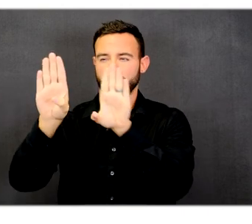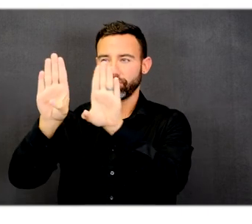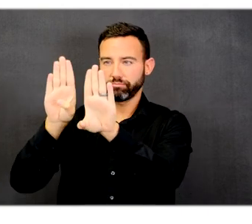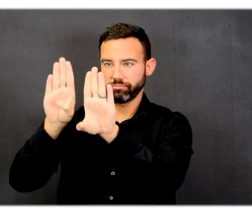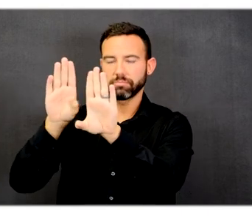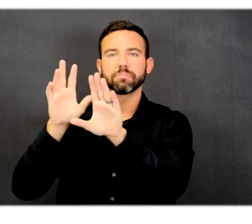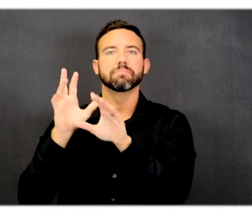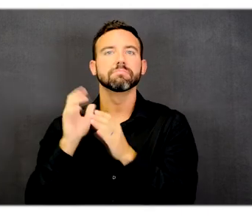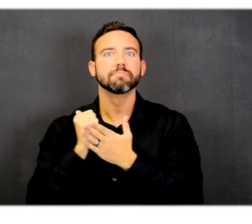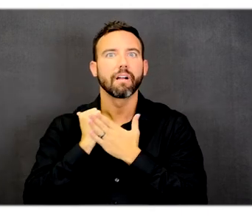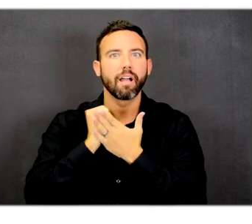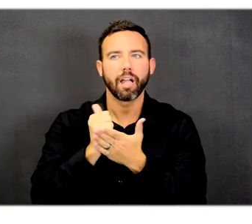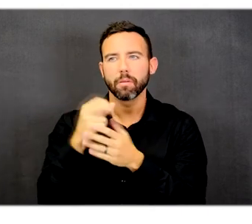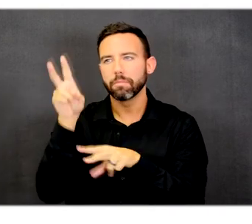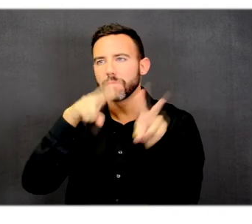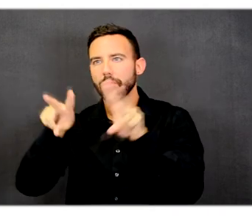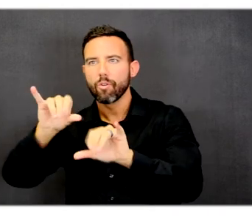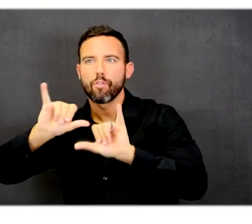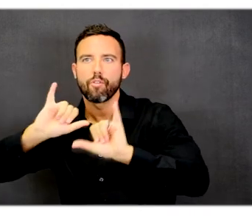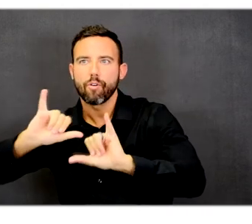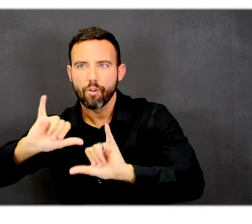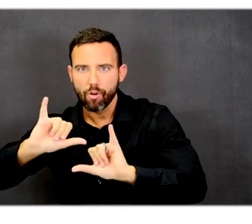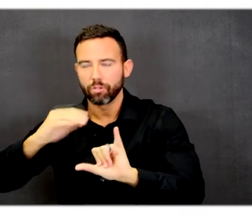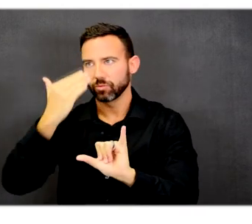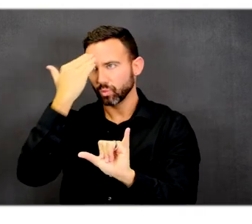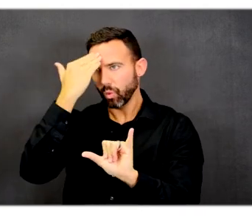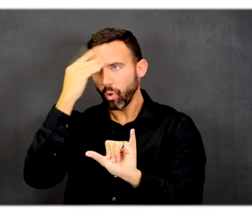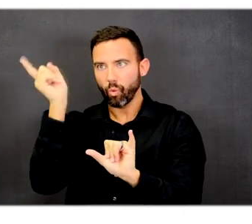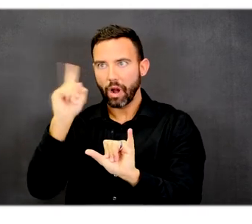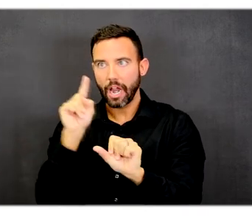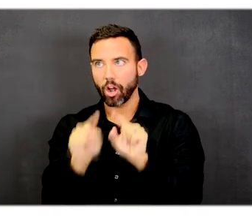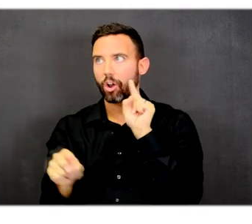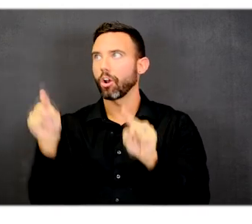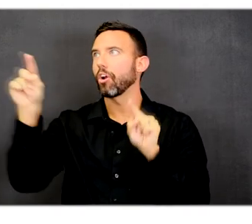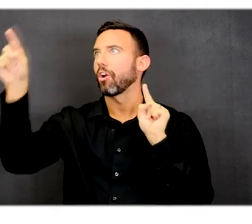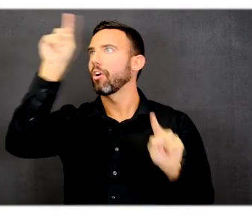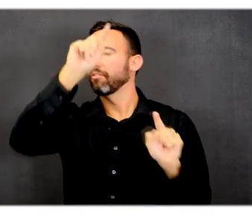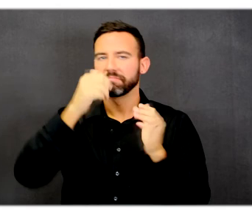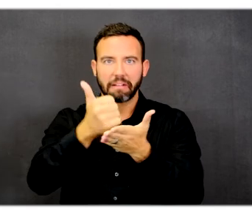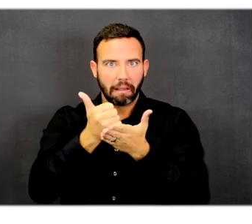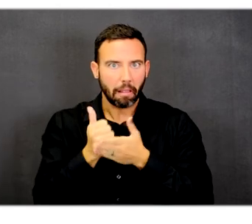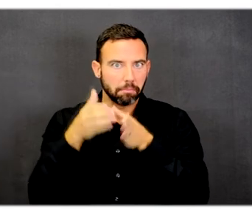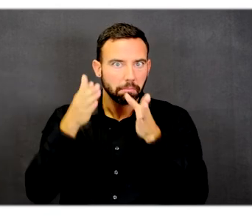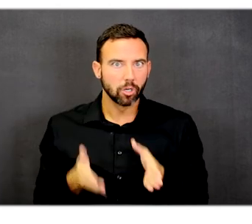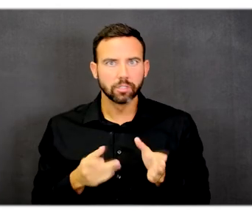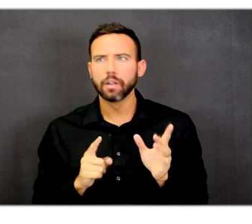help one to have a better understanding of where they are in the building and helps them navigate the space.